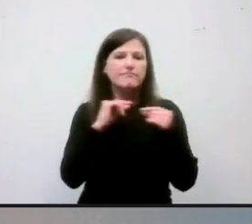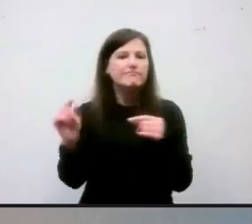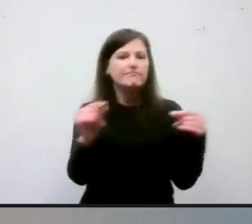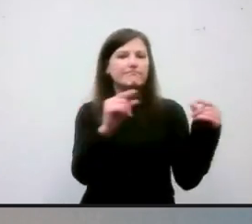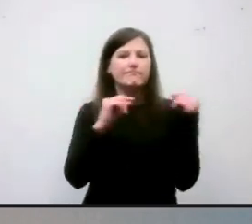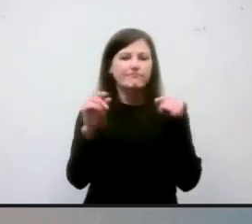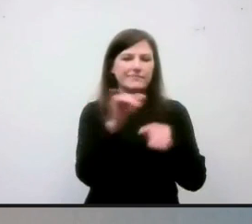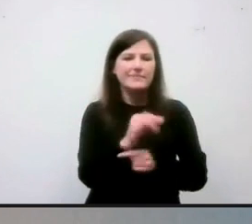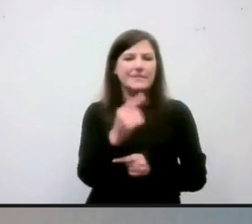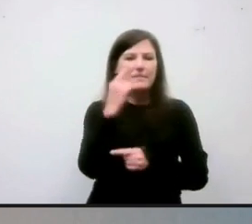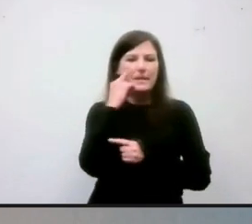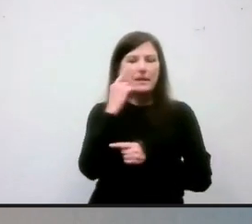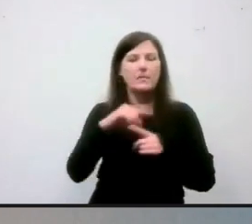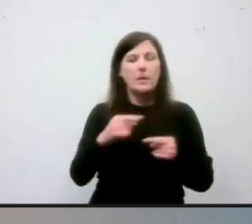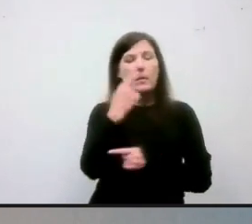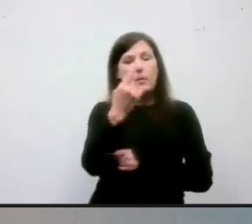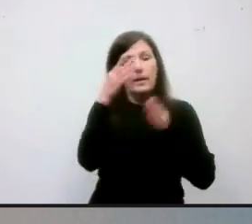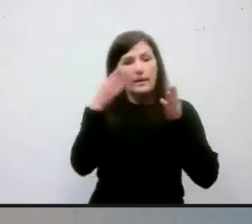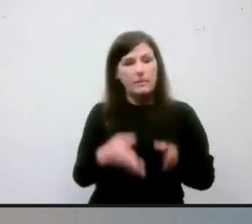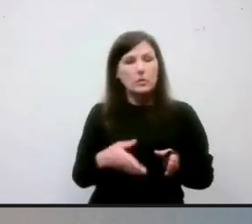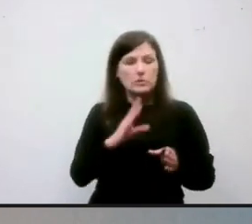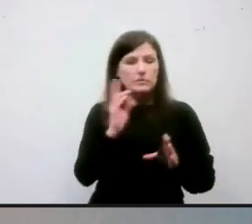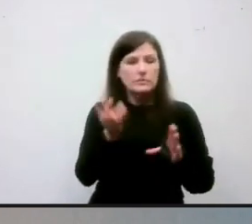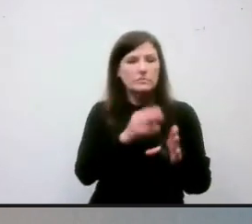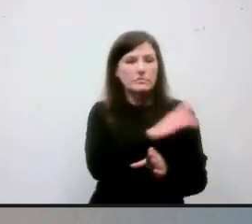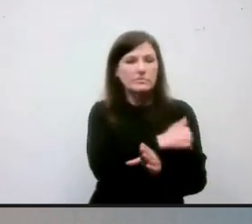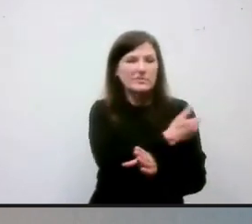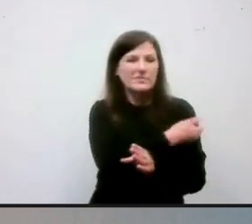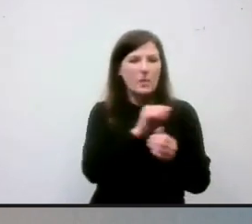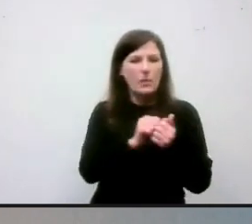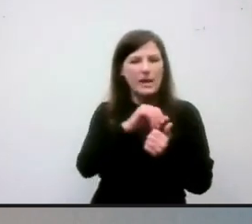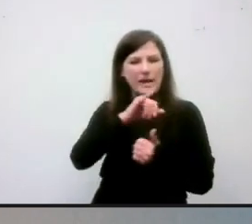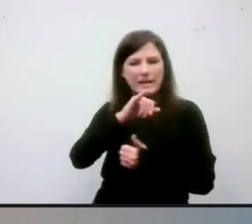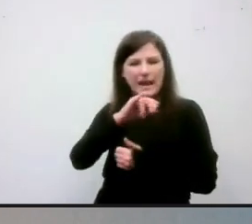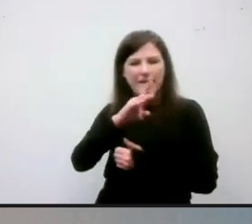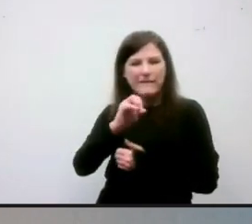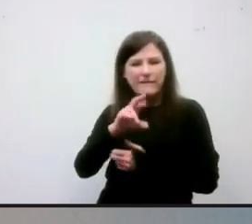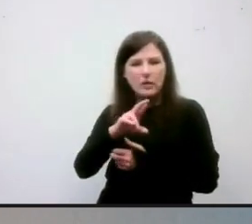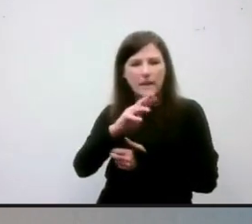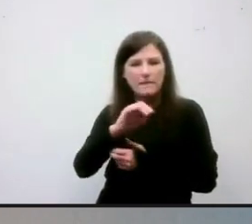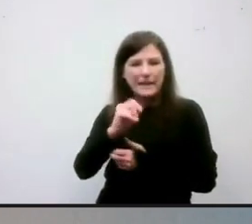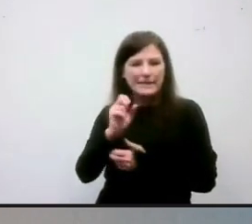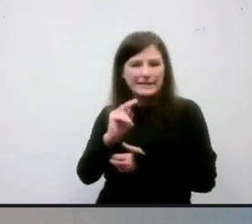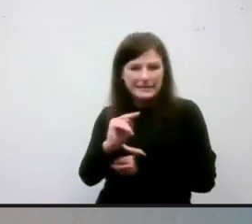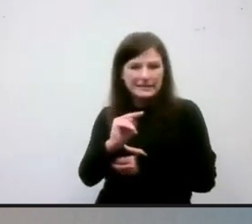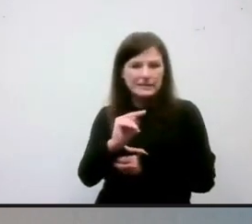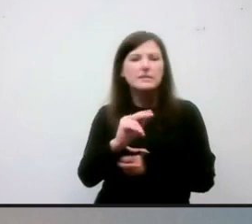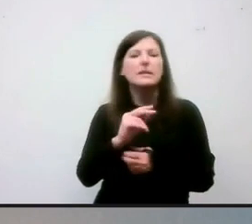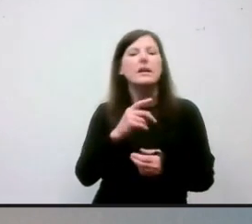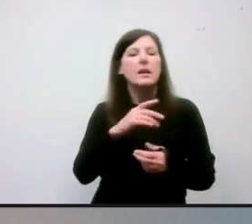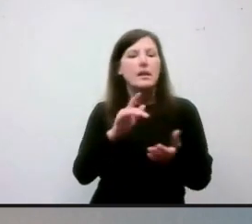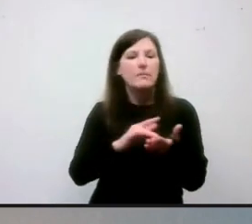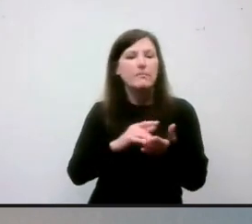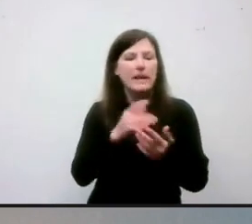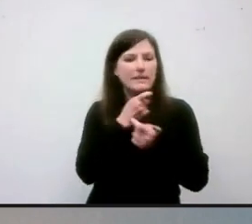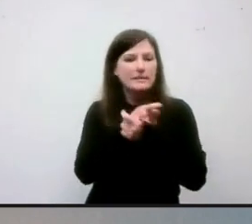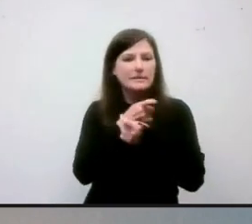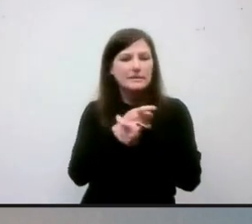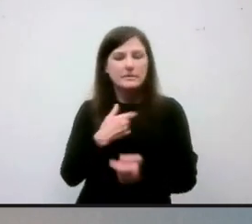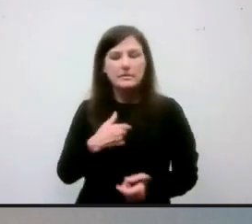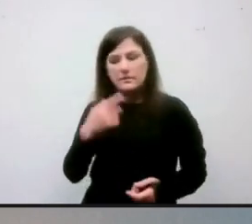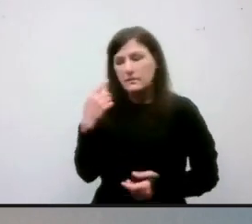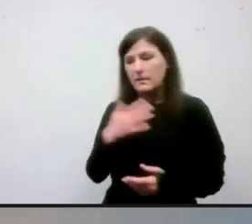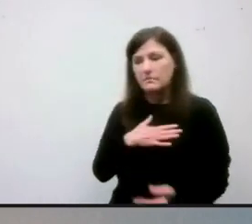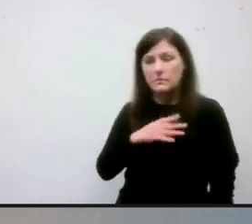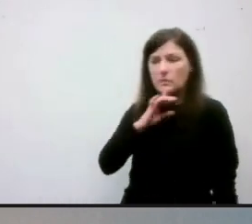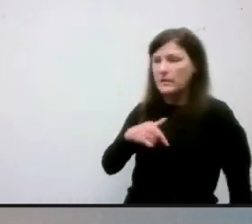know of at least one person who has been hospitalized with Ivermectin related drug toxicity. You know, for the life of me, I don't get it, Dr.